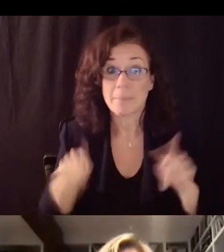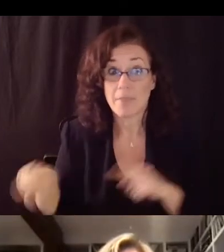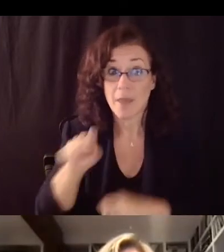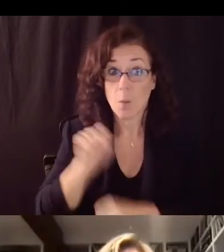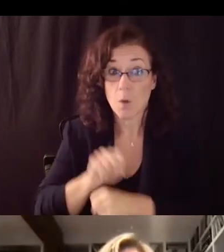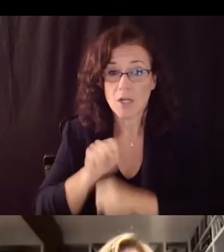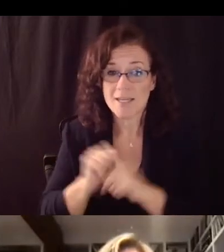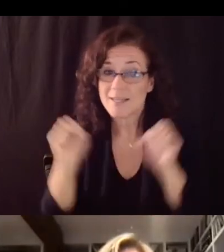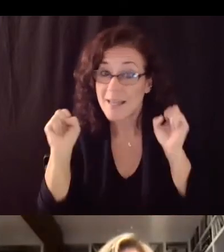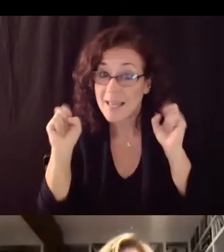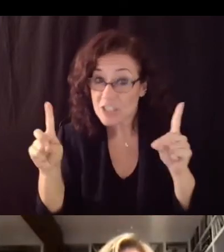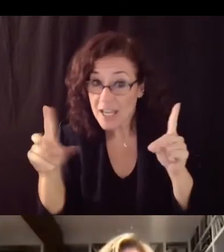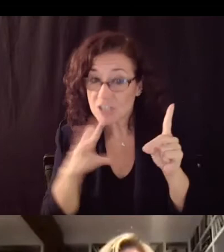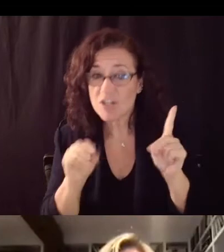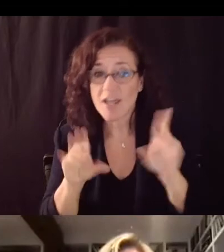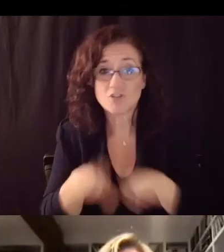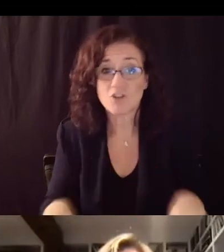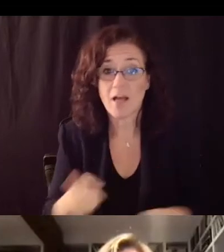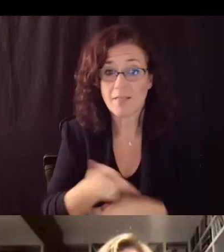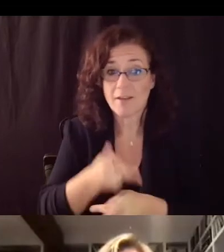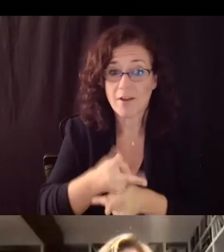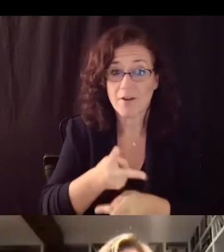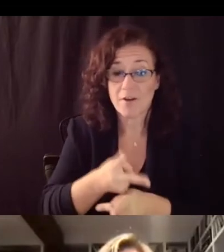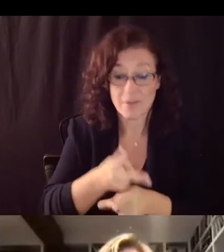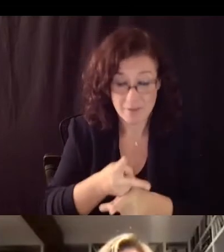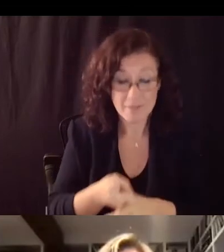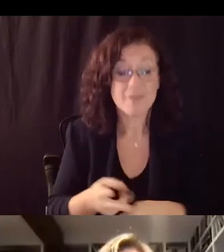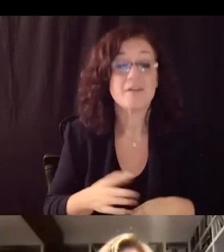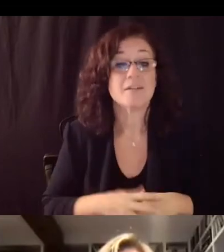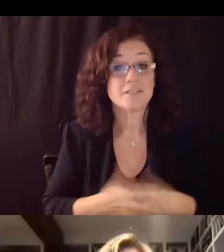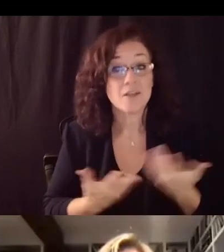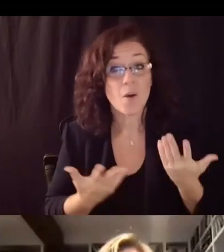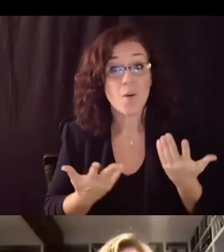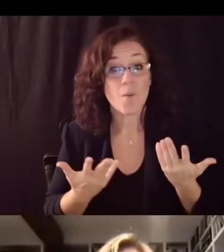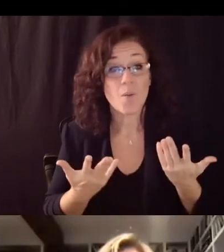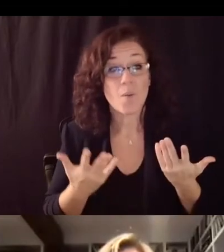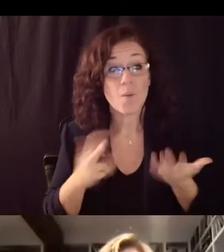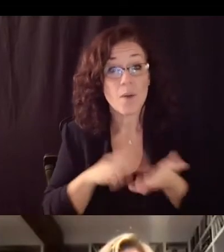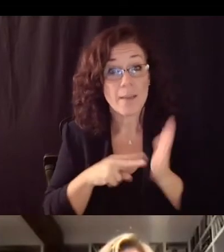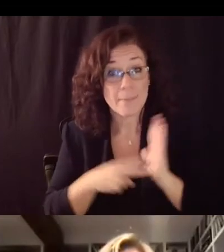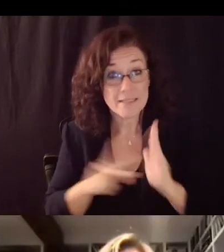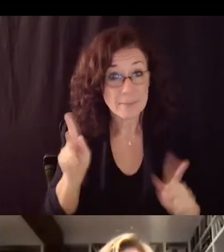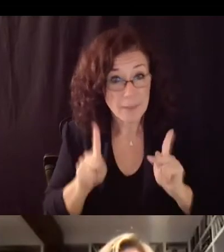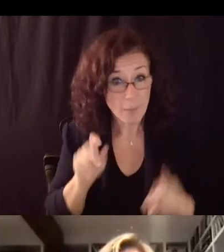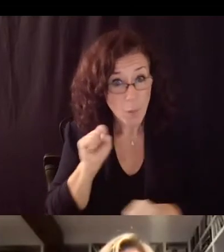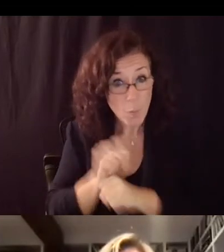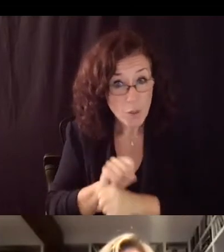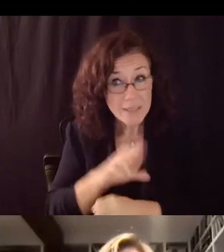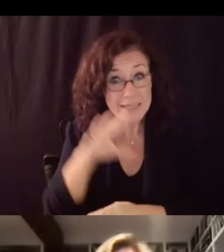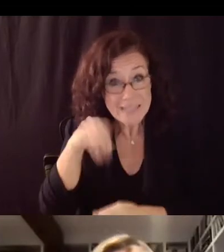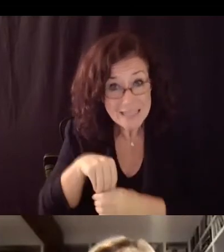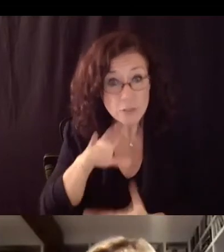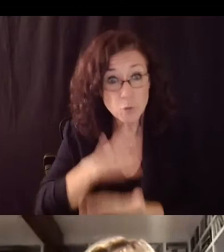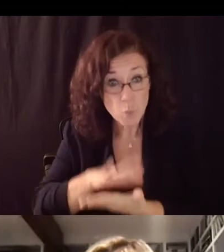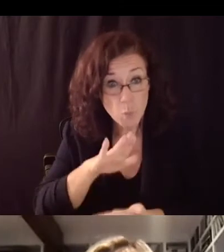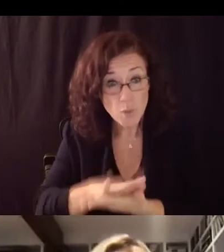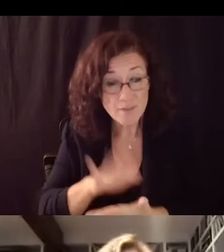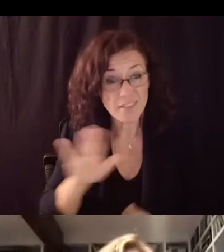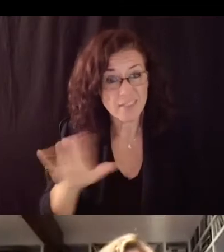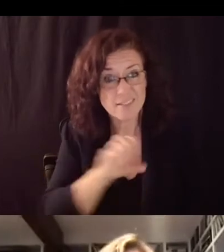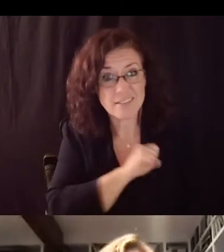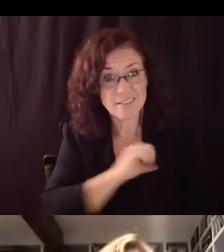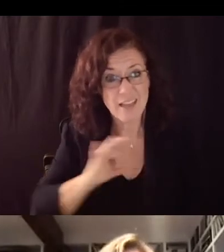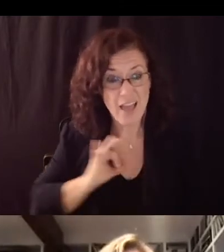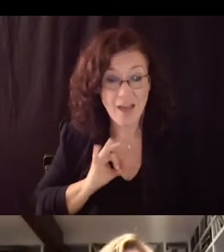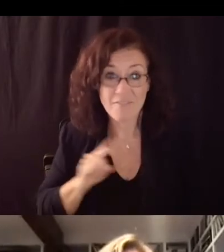so your representation people who work in schools school staff are right